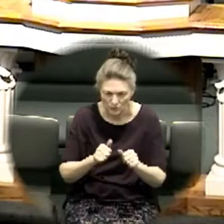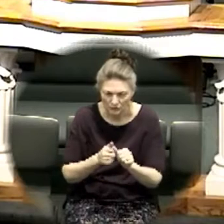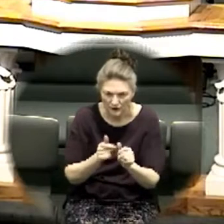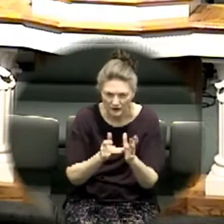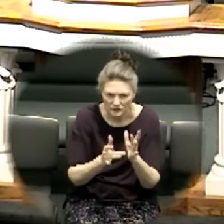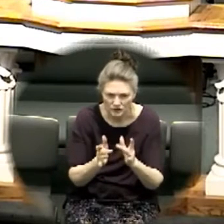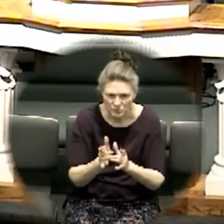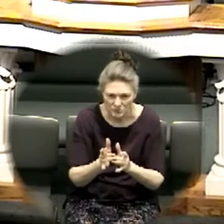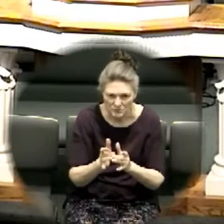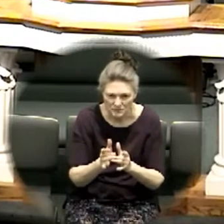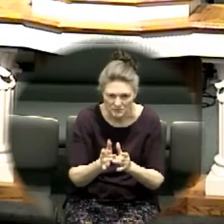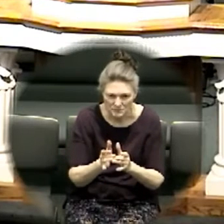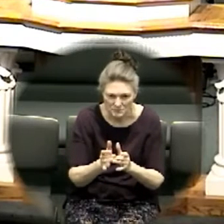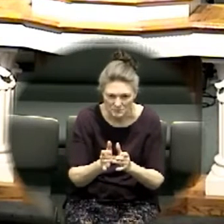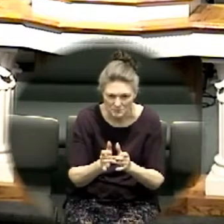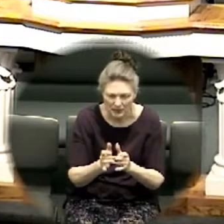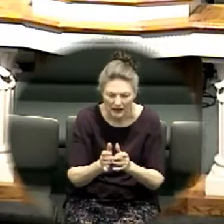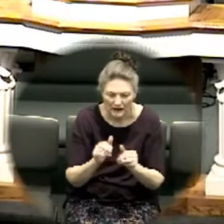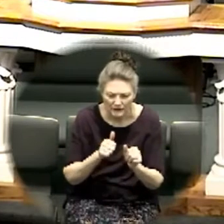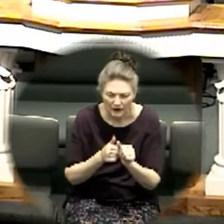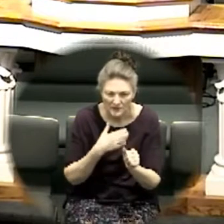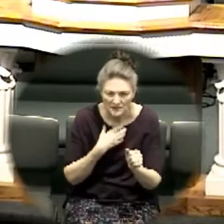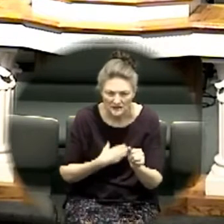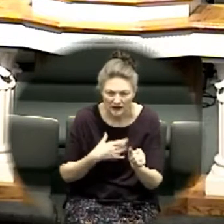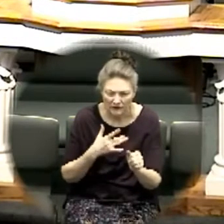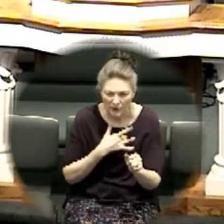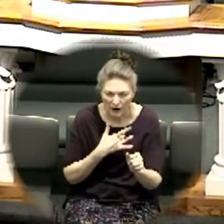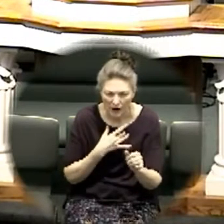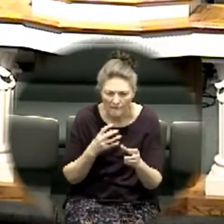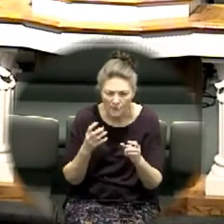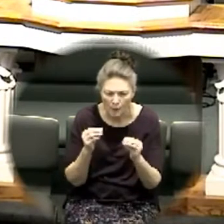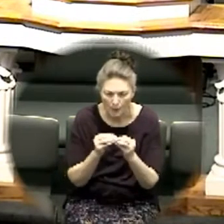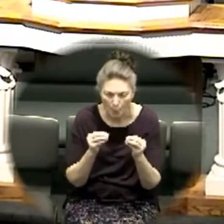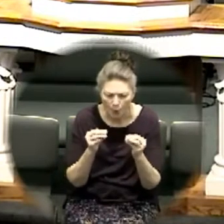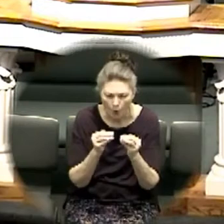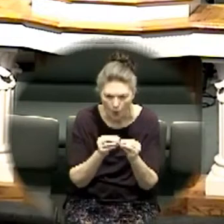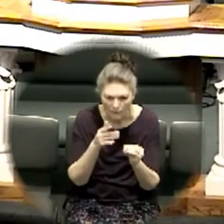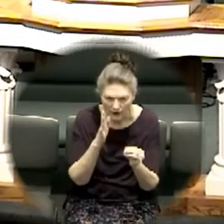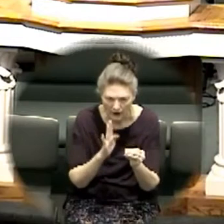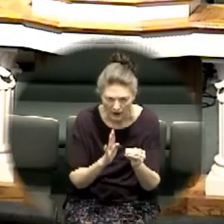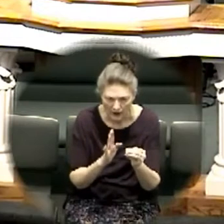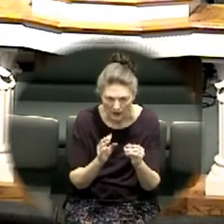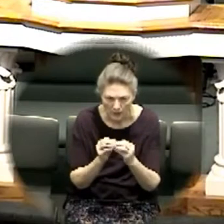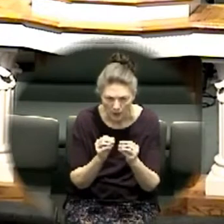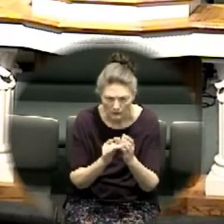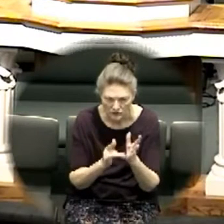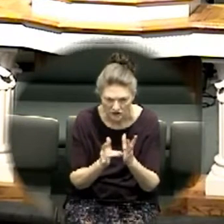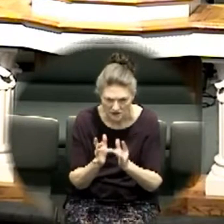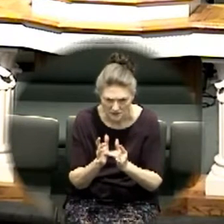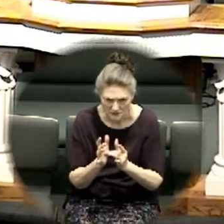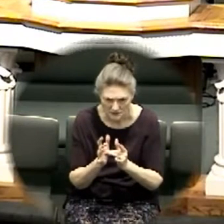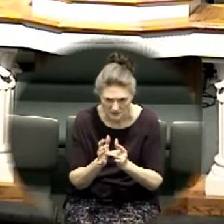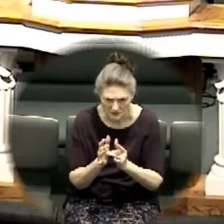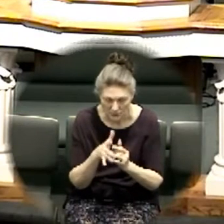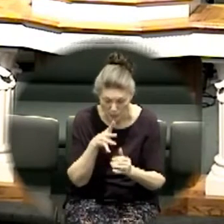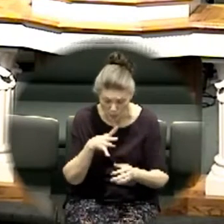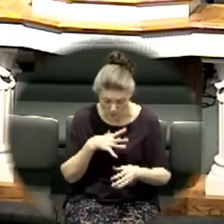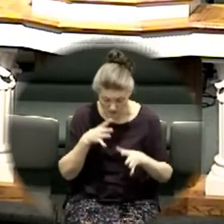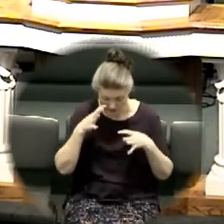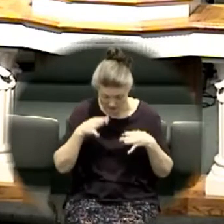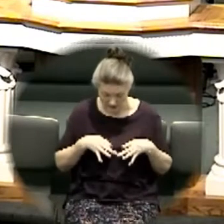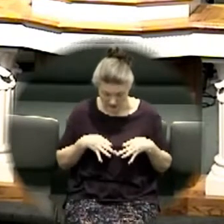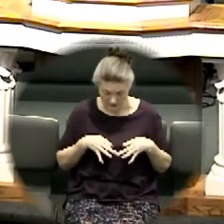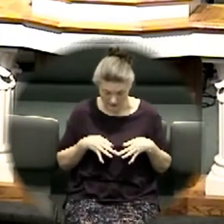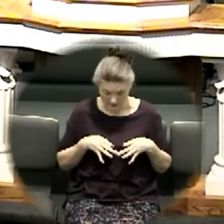one step away she just decided Jesus didn't turn and look at her not yet